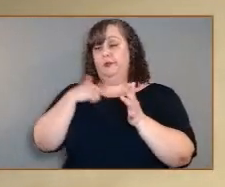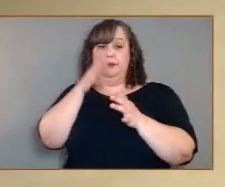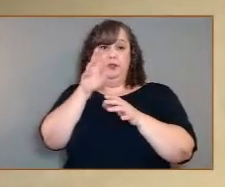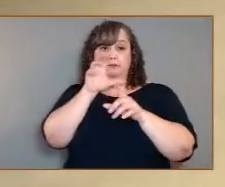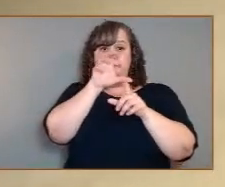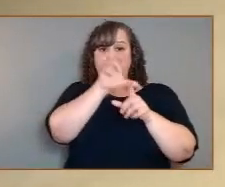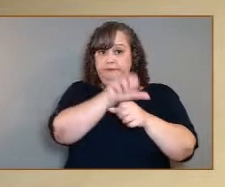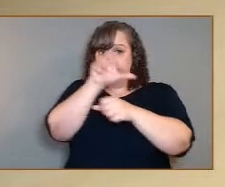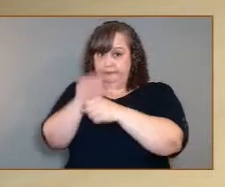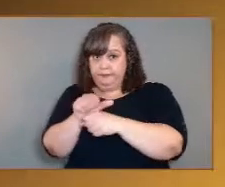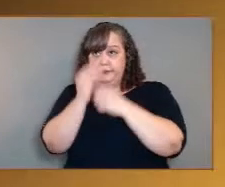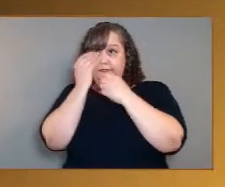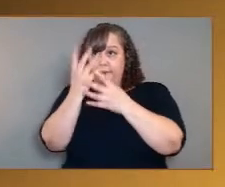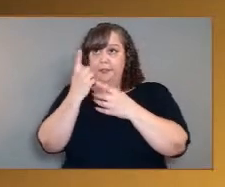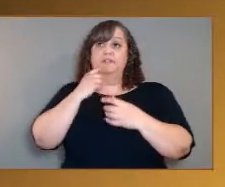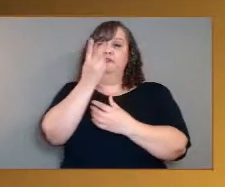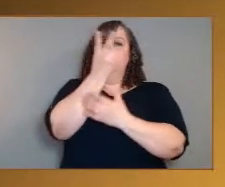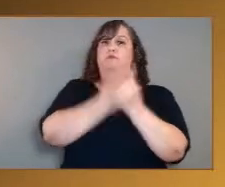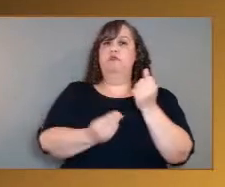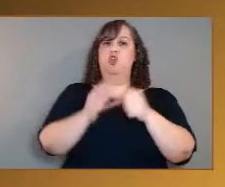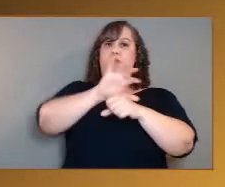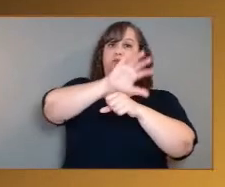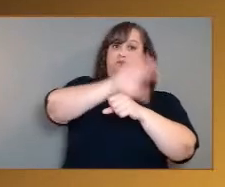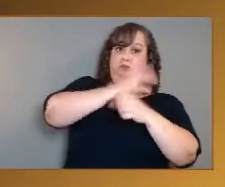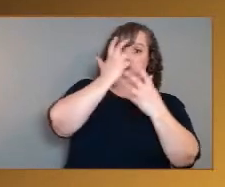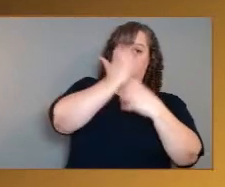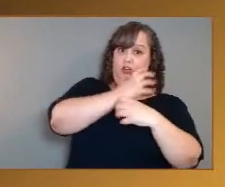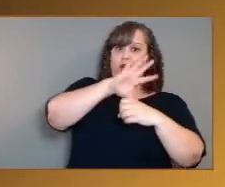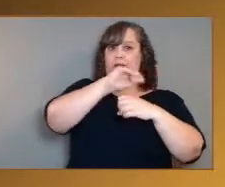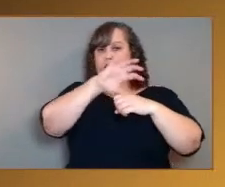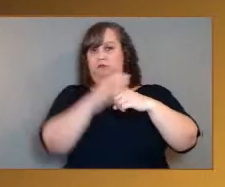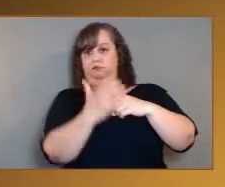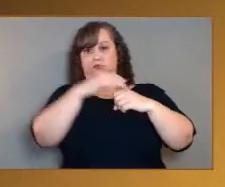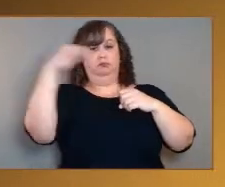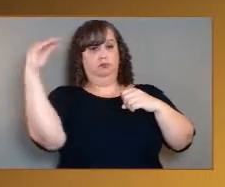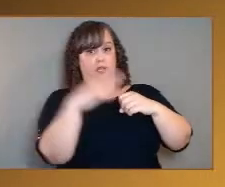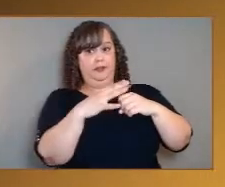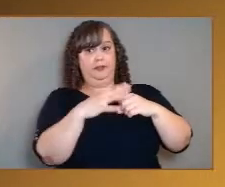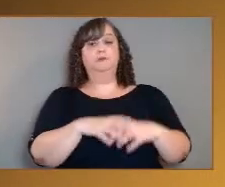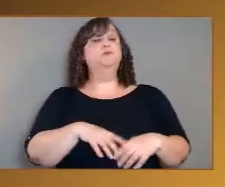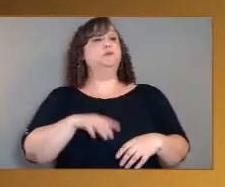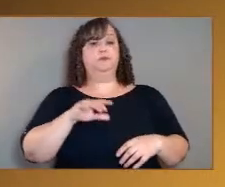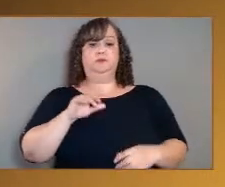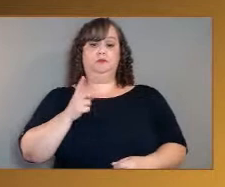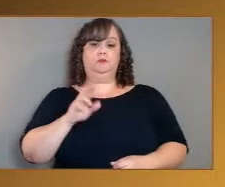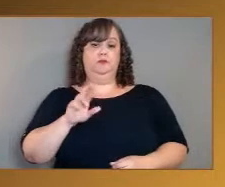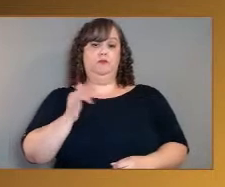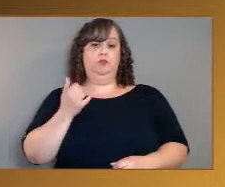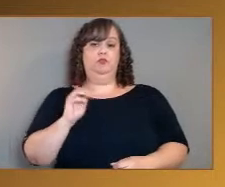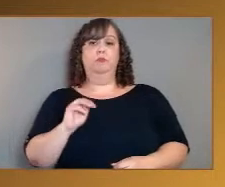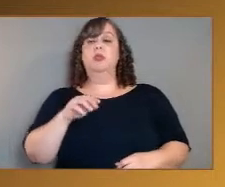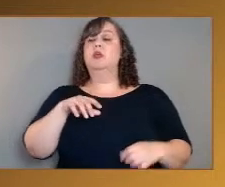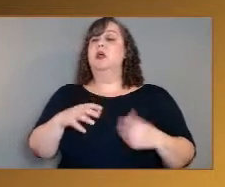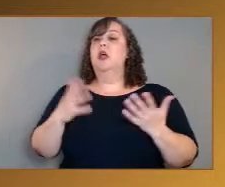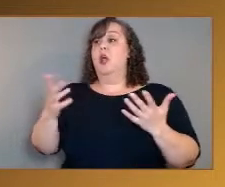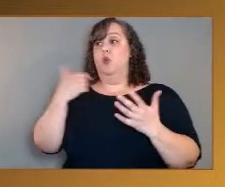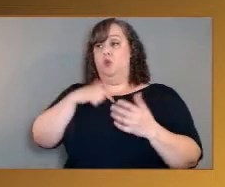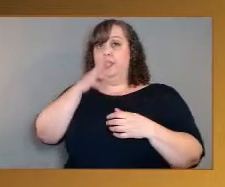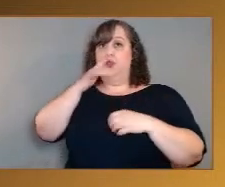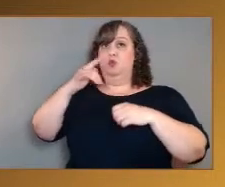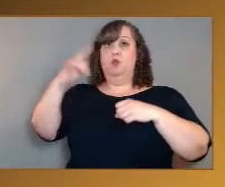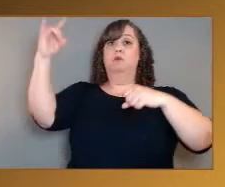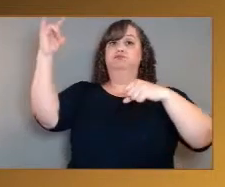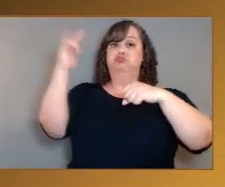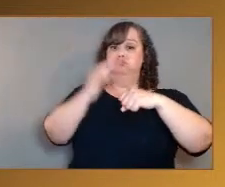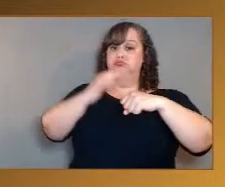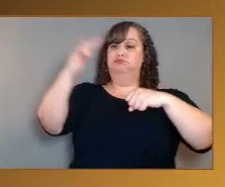Well, and Karen, if I may add, for DaVinci Plus, we're going in with our probe, our flying rover on the day side over a